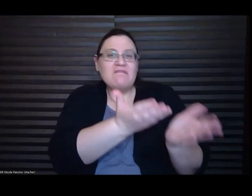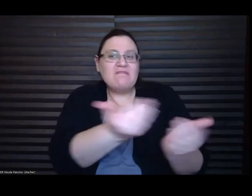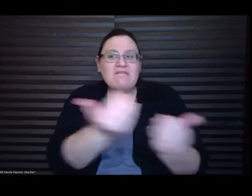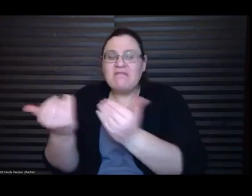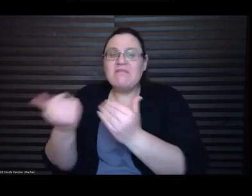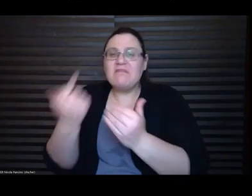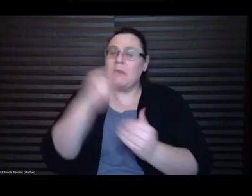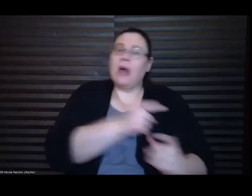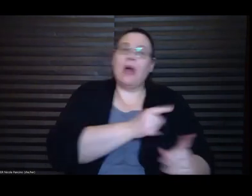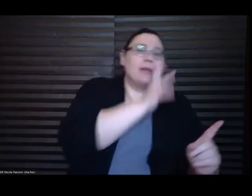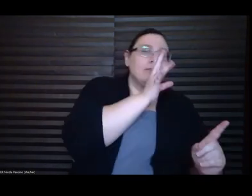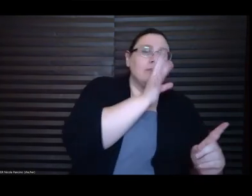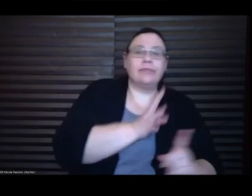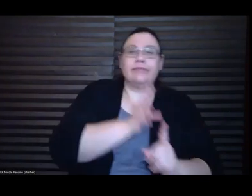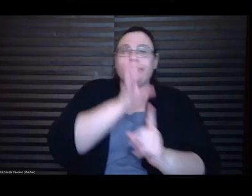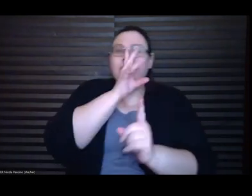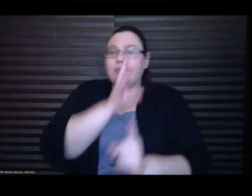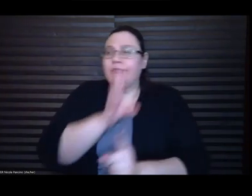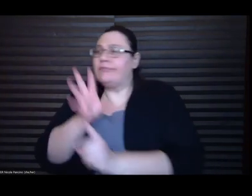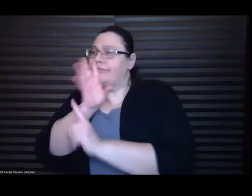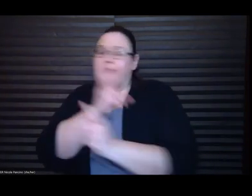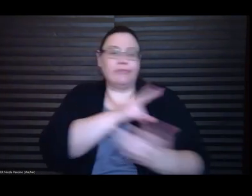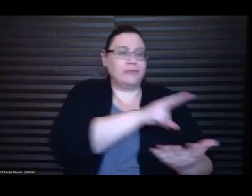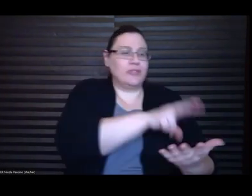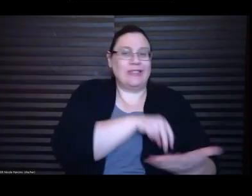in, in the story behind, behind the stories.